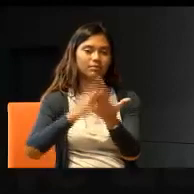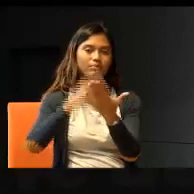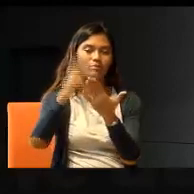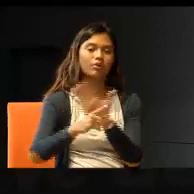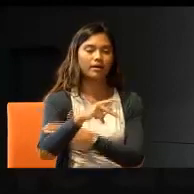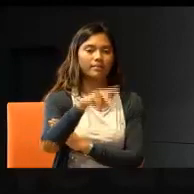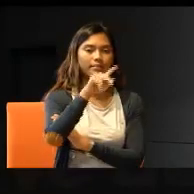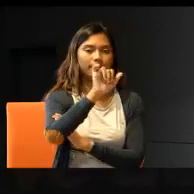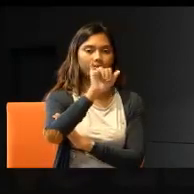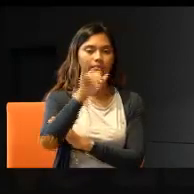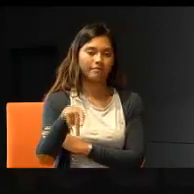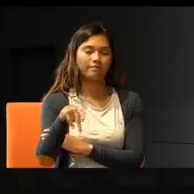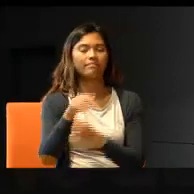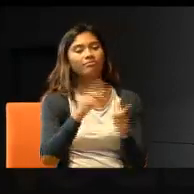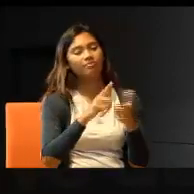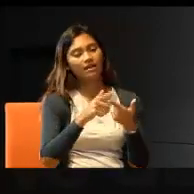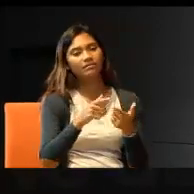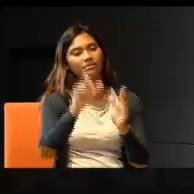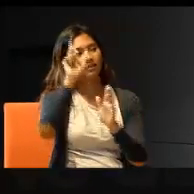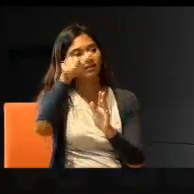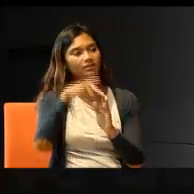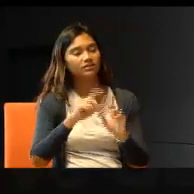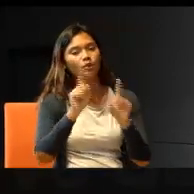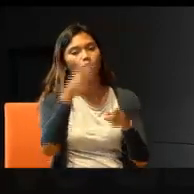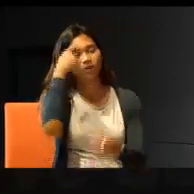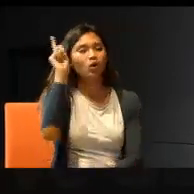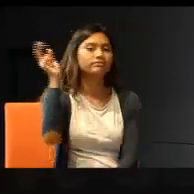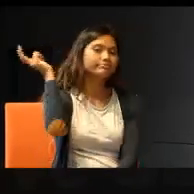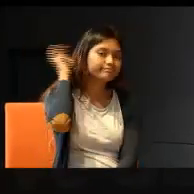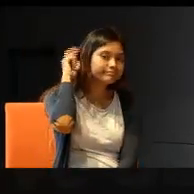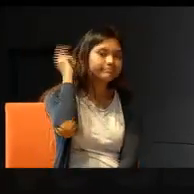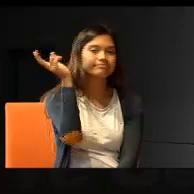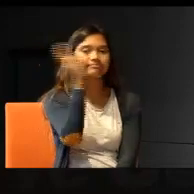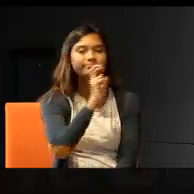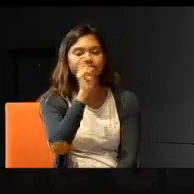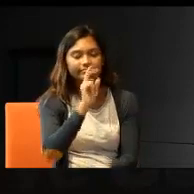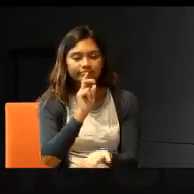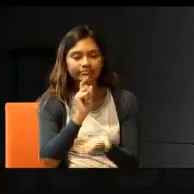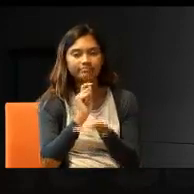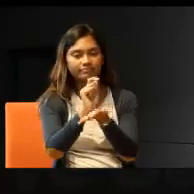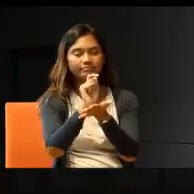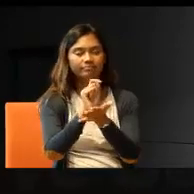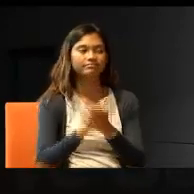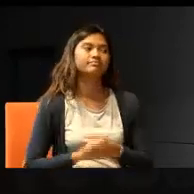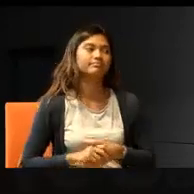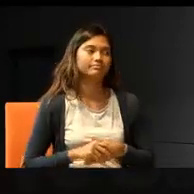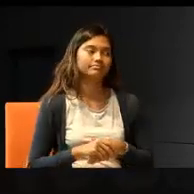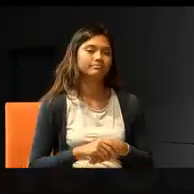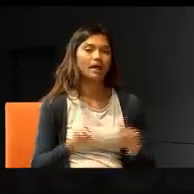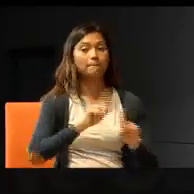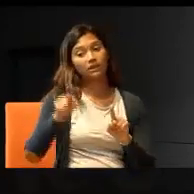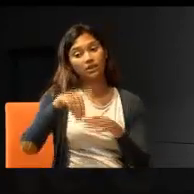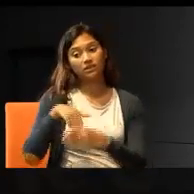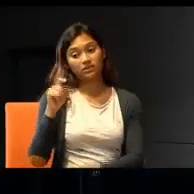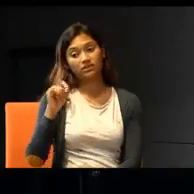aids, coronary implants, go for, therapy sessions, things like that. Then, of course, in Timor, there's